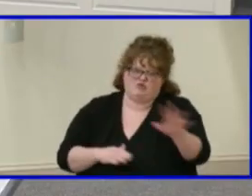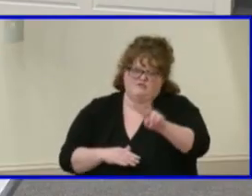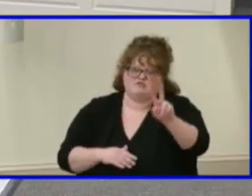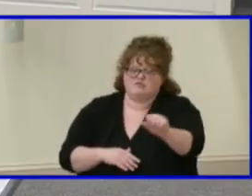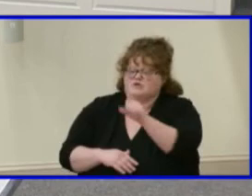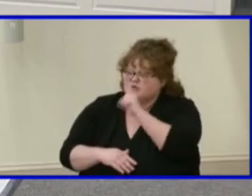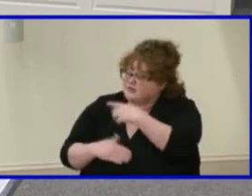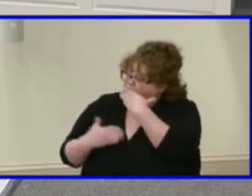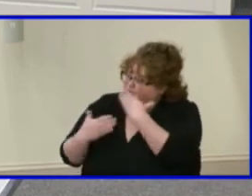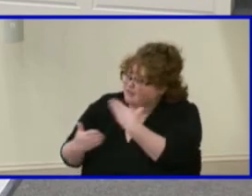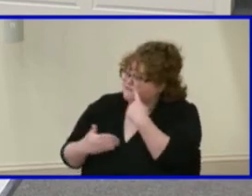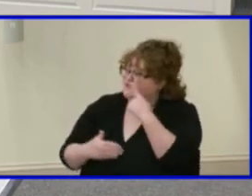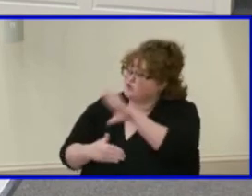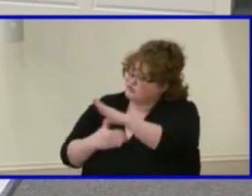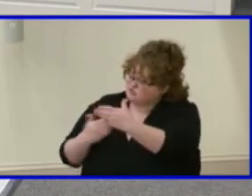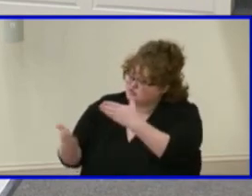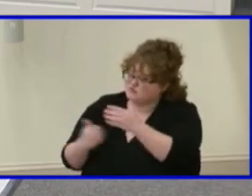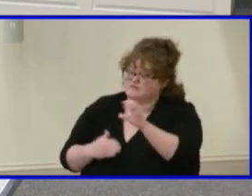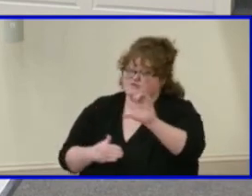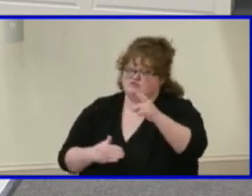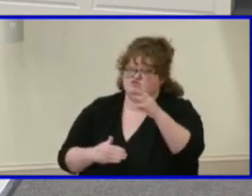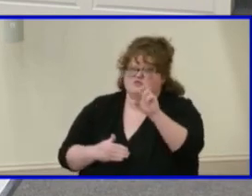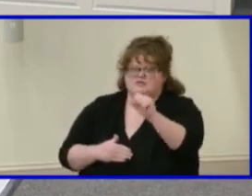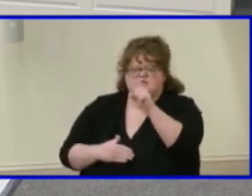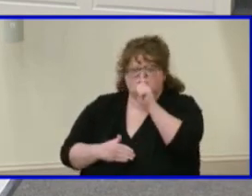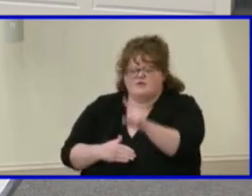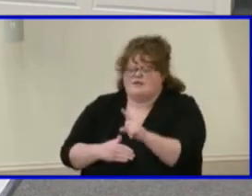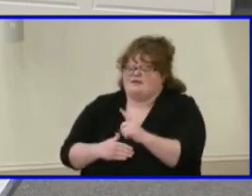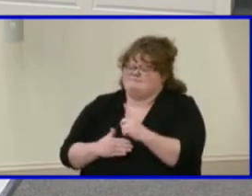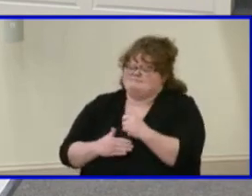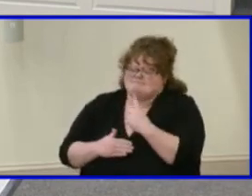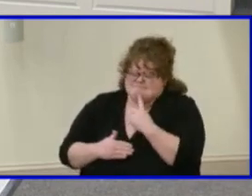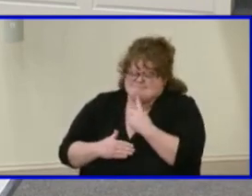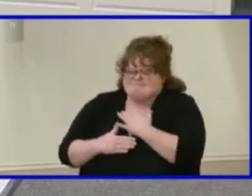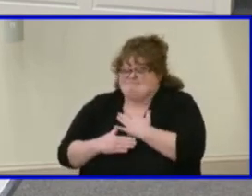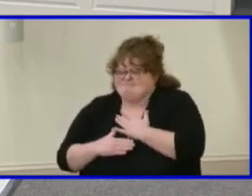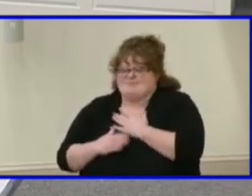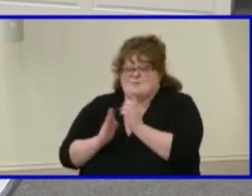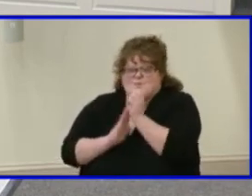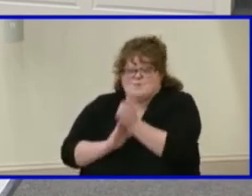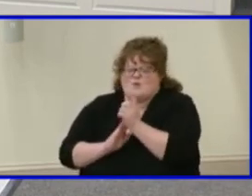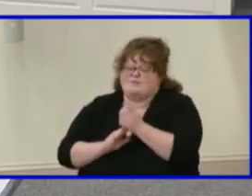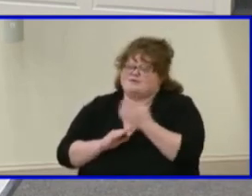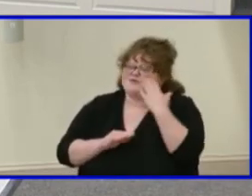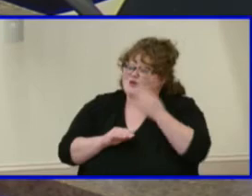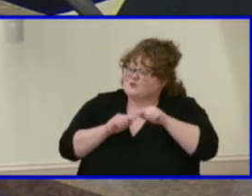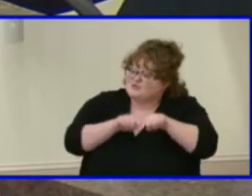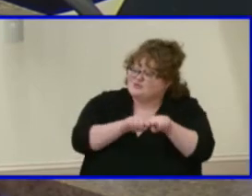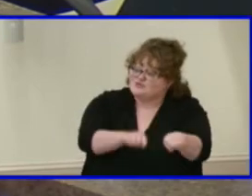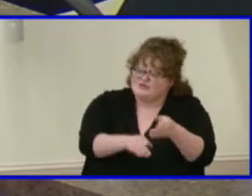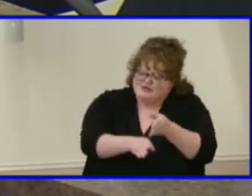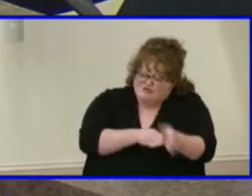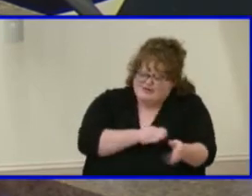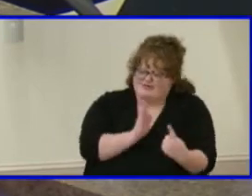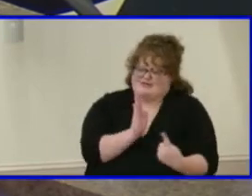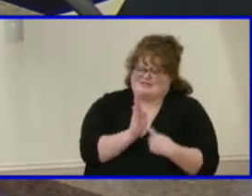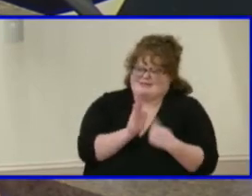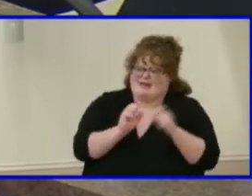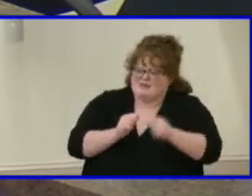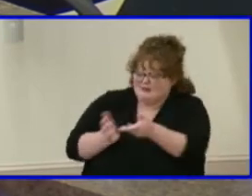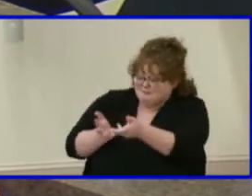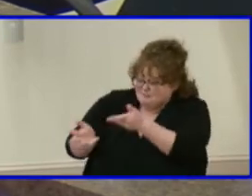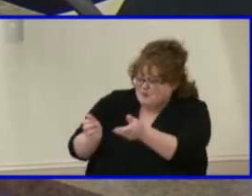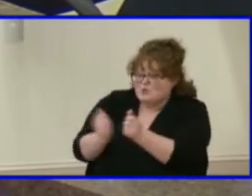Chris, truly a bittersweet moment. You know, in your career, you often get to work with people who are masters at their content or their role,